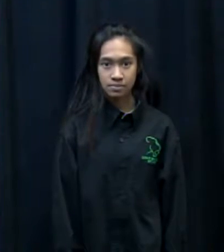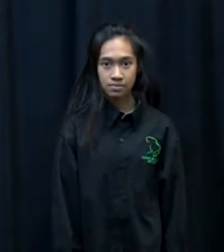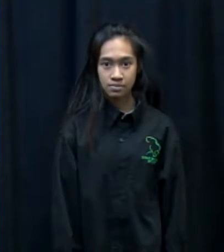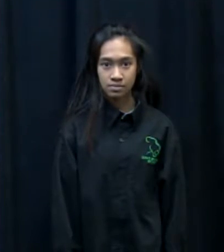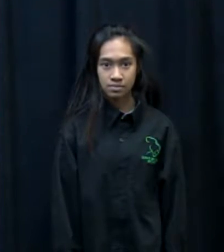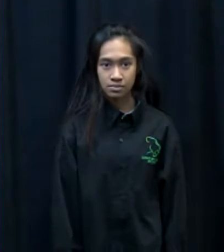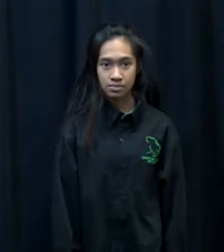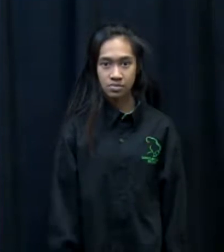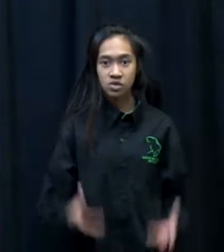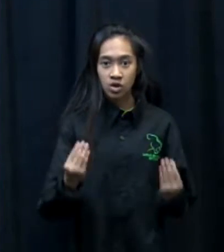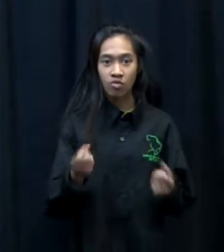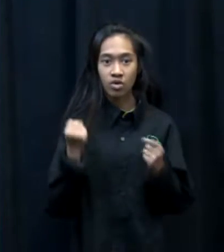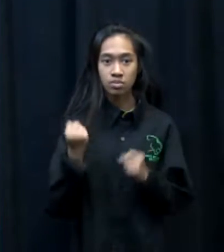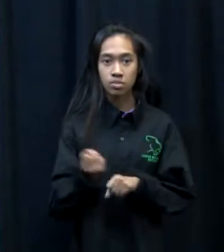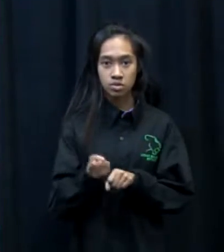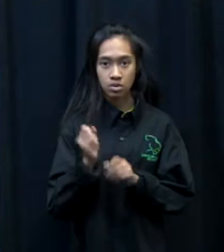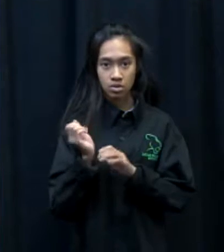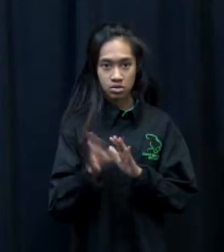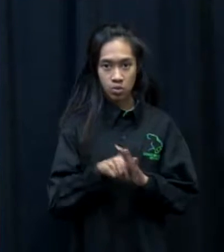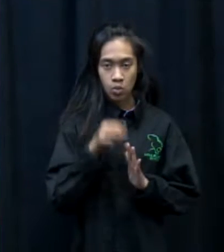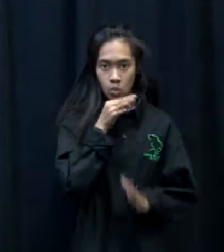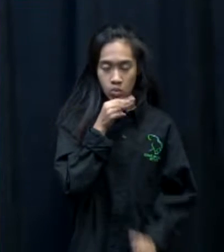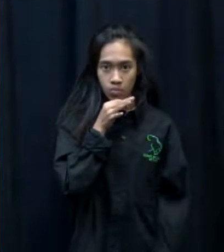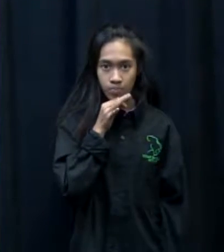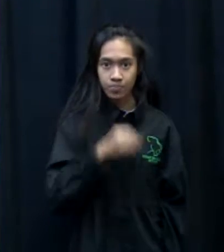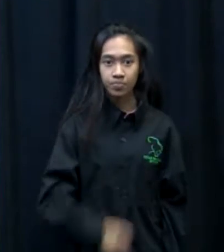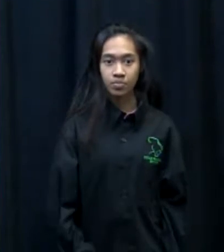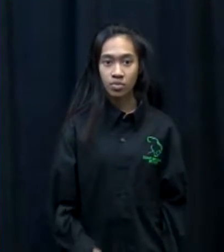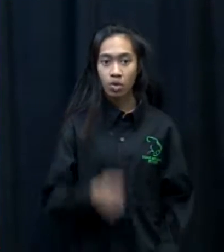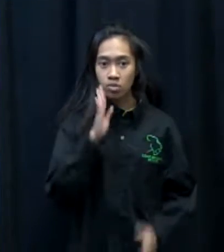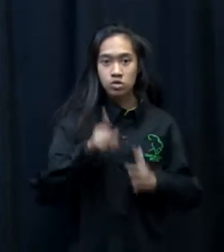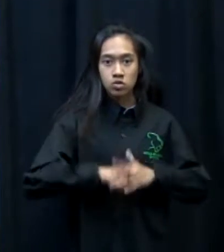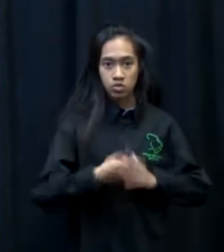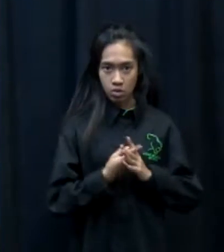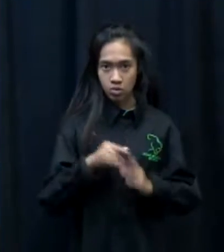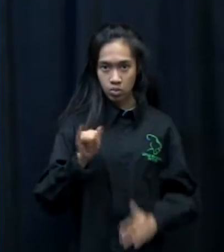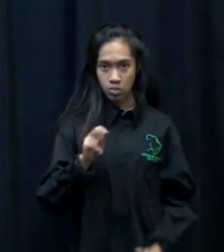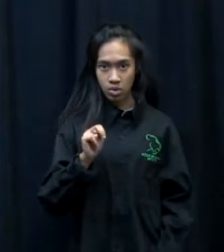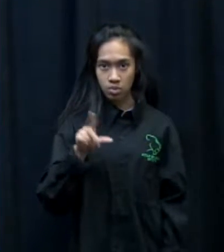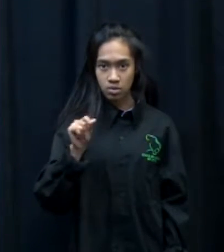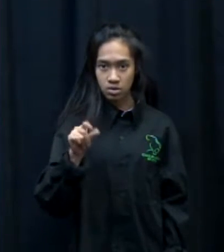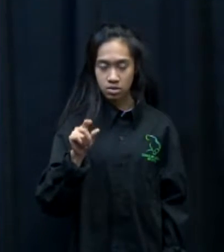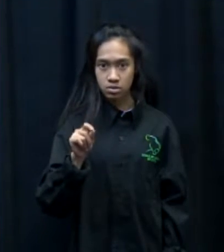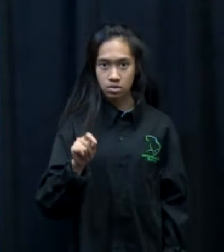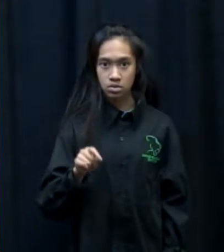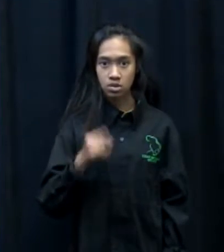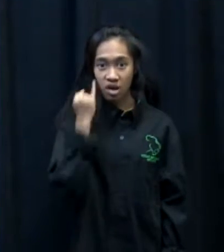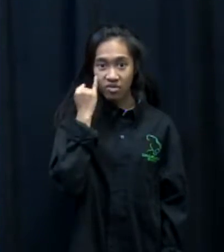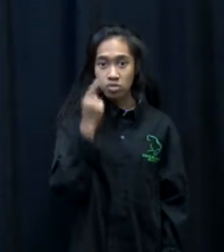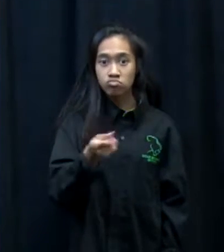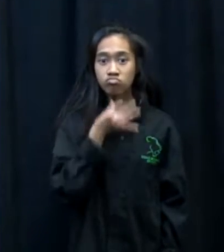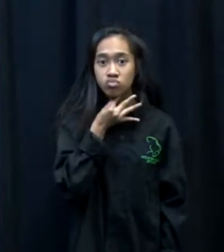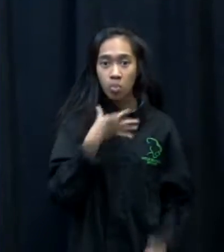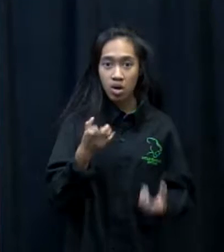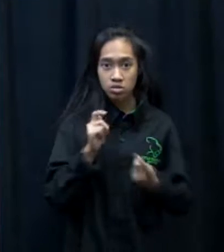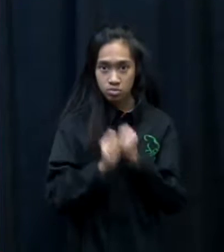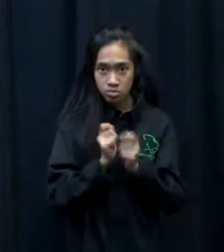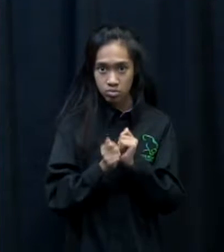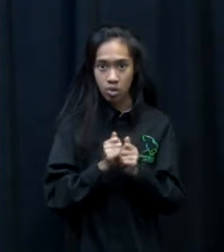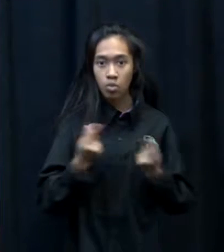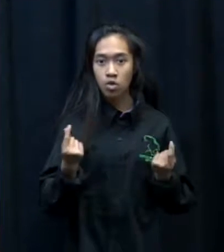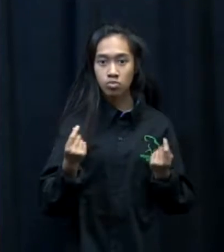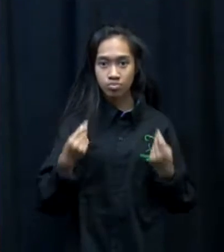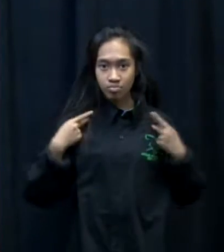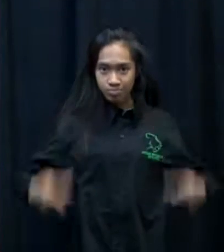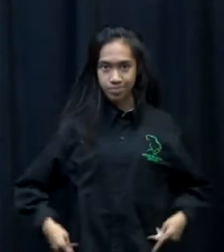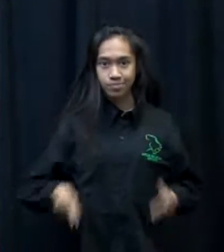Softball season is right upon us. The season is officially open on the January 20th. If you are interested in trying out, you have to have